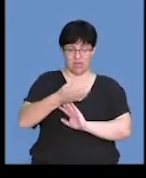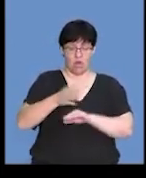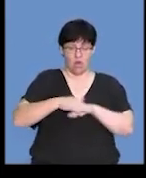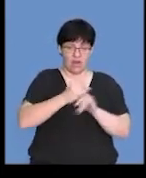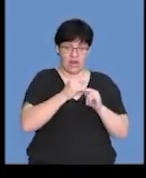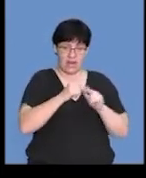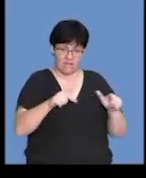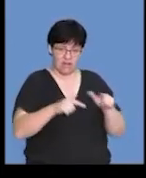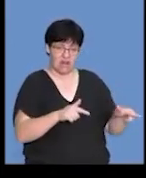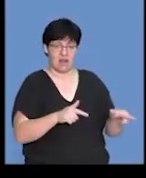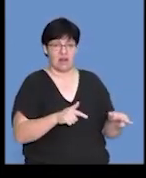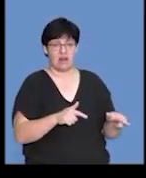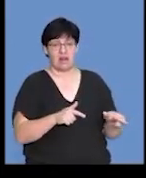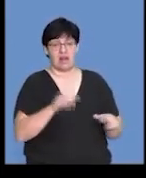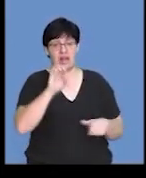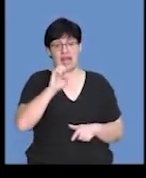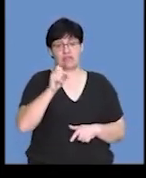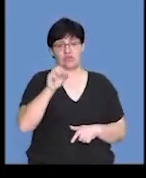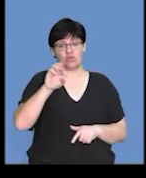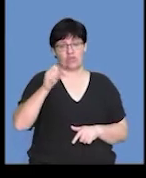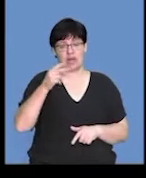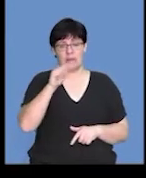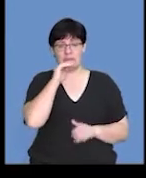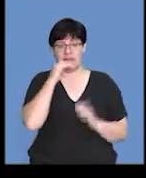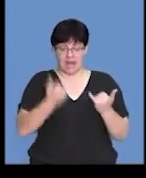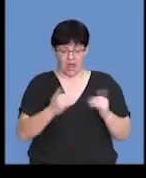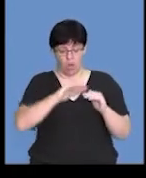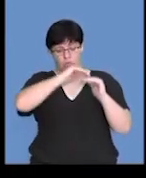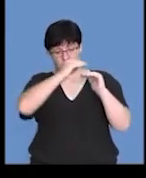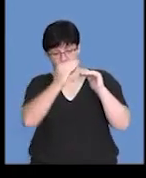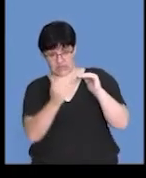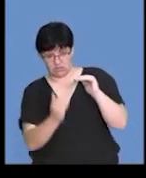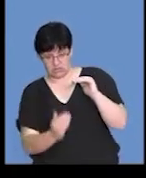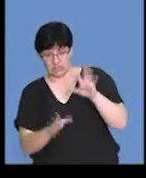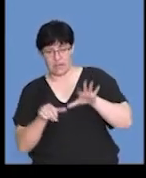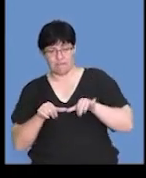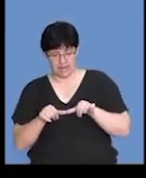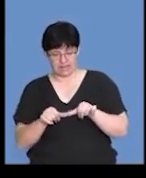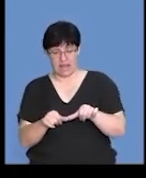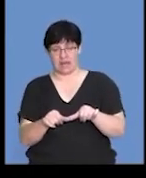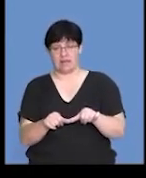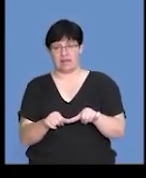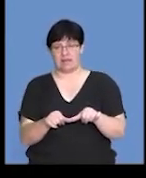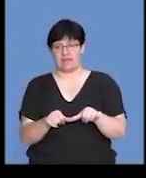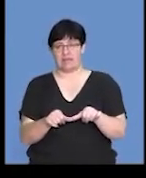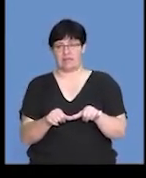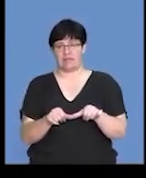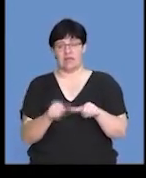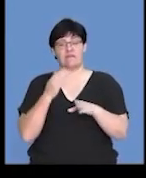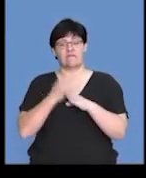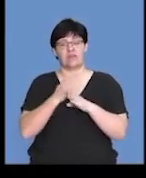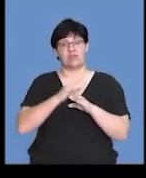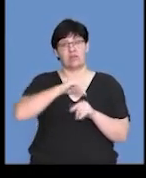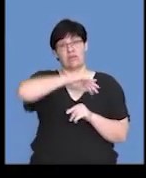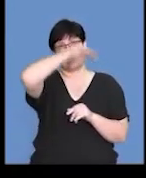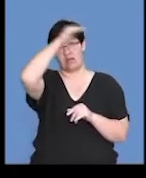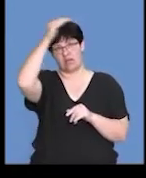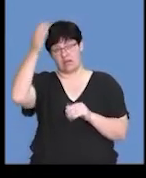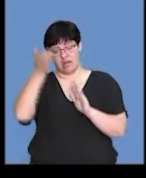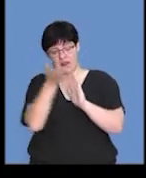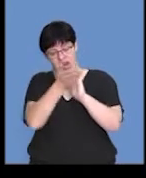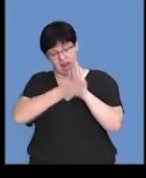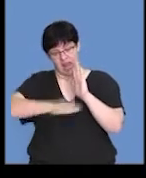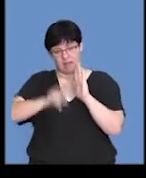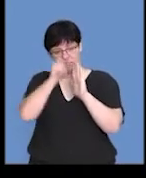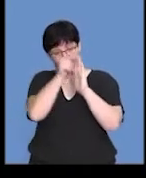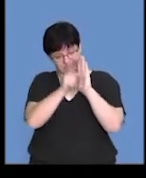level of estrogen, causing it to decrease and maintaining the function of the endometrial lining